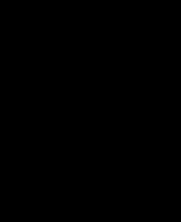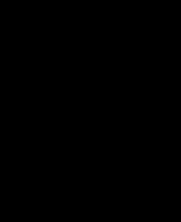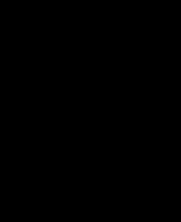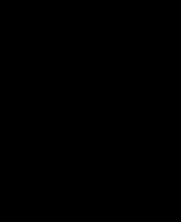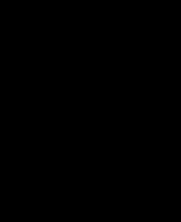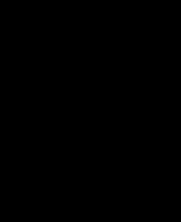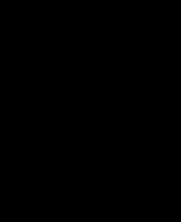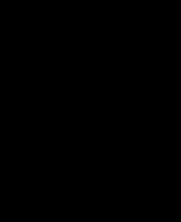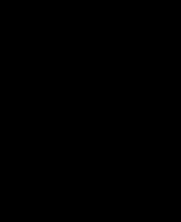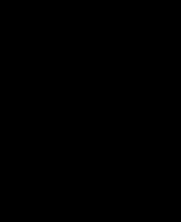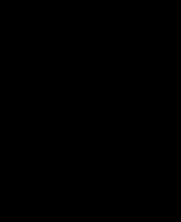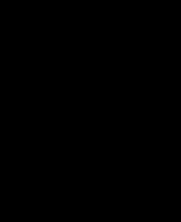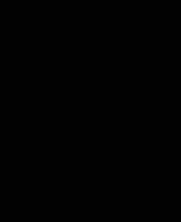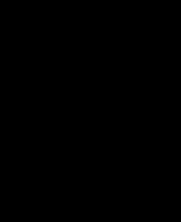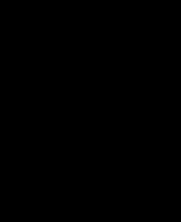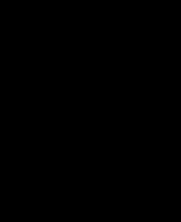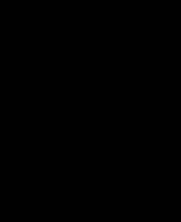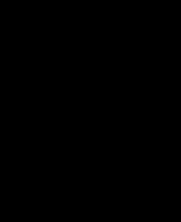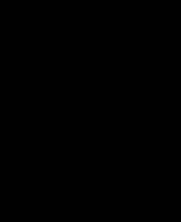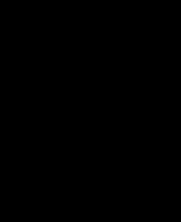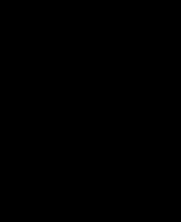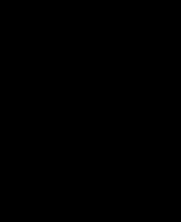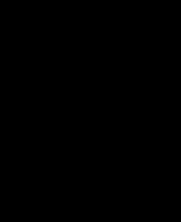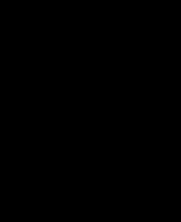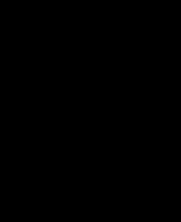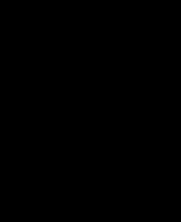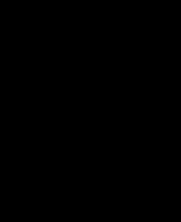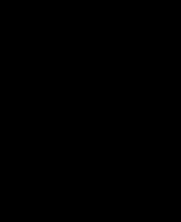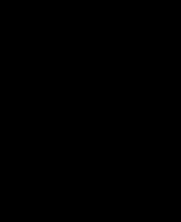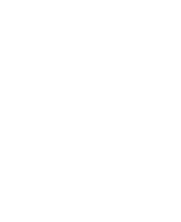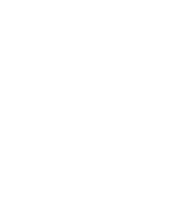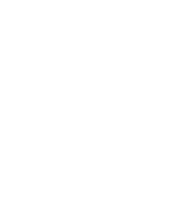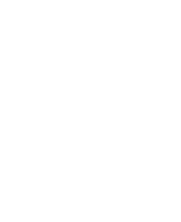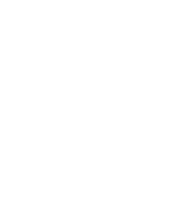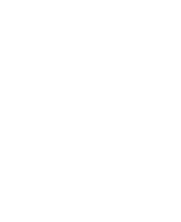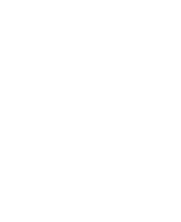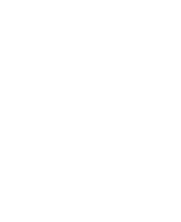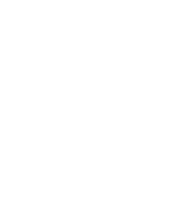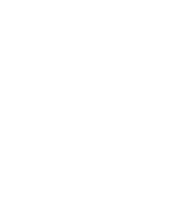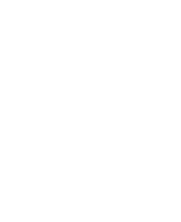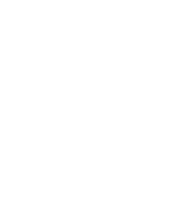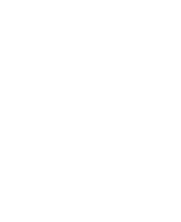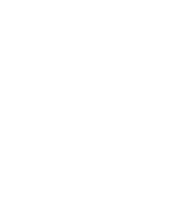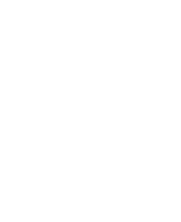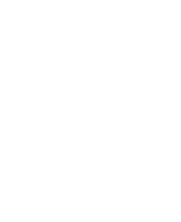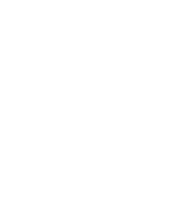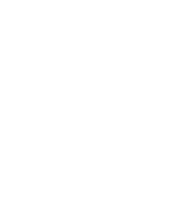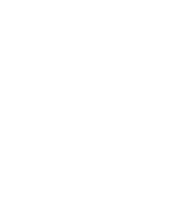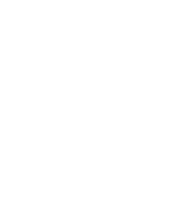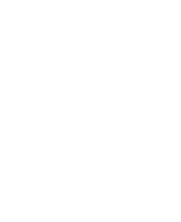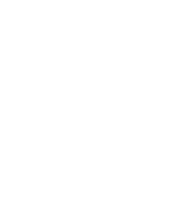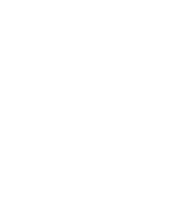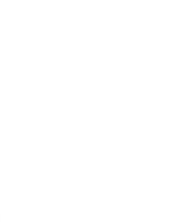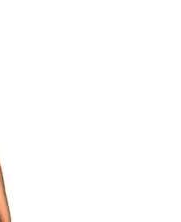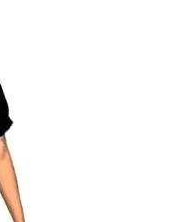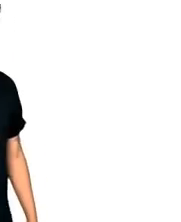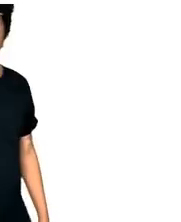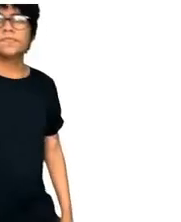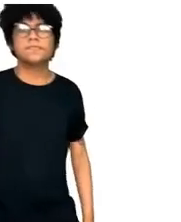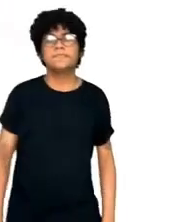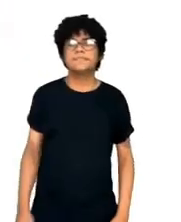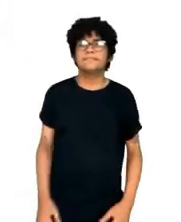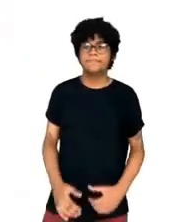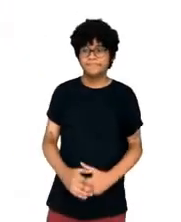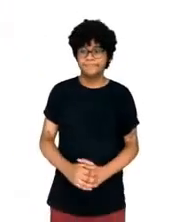frankly, it doesn't look like any of us are doing a really great job at it because we see, you know, with every passing year,